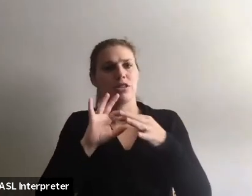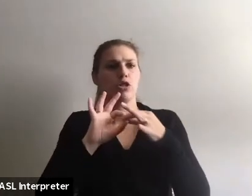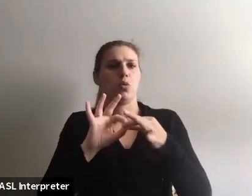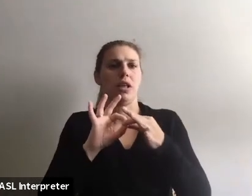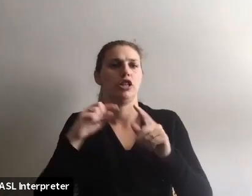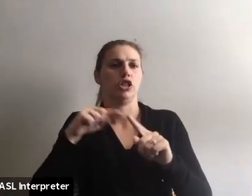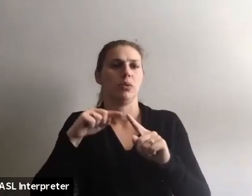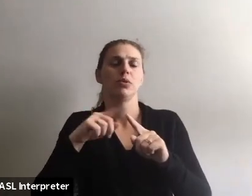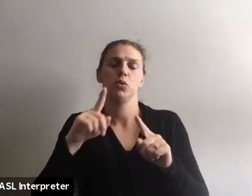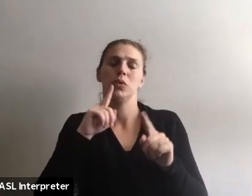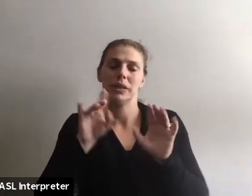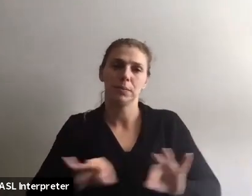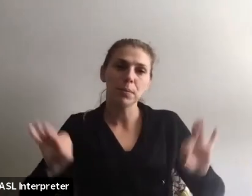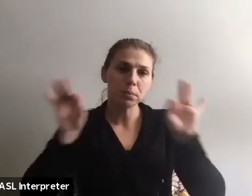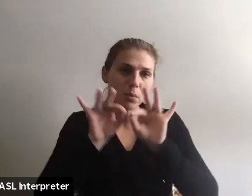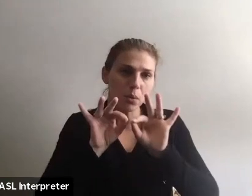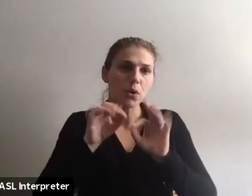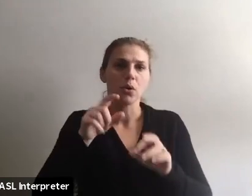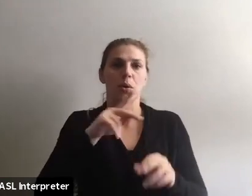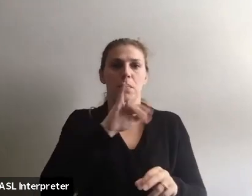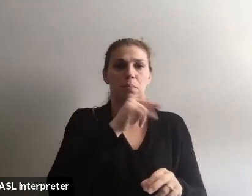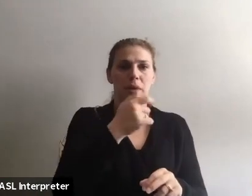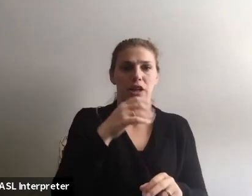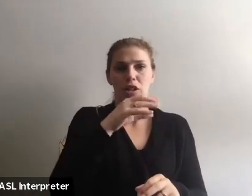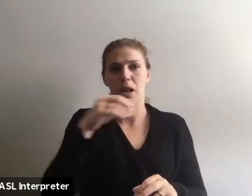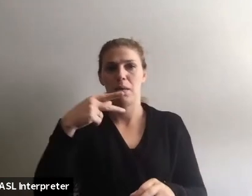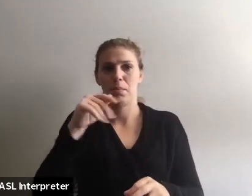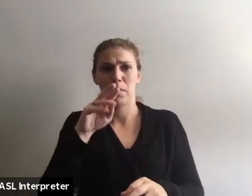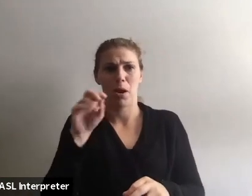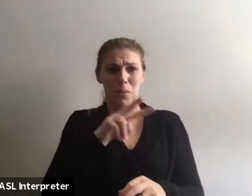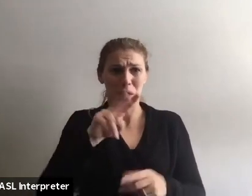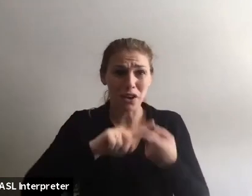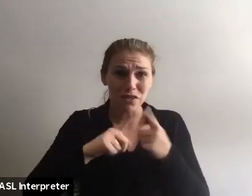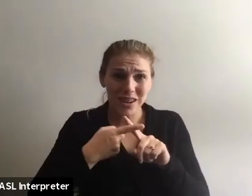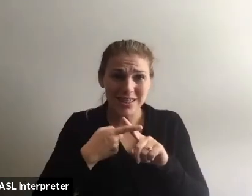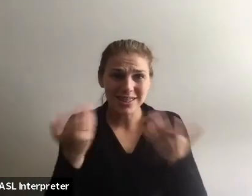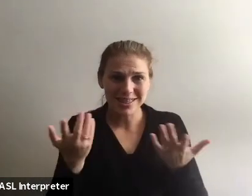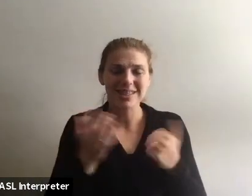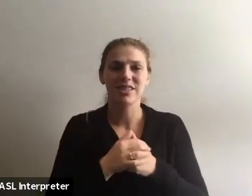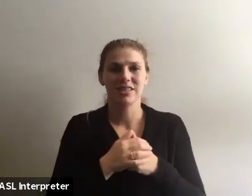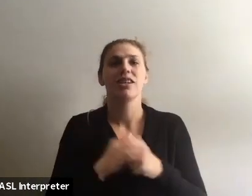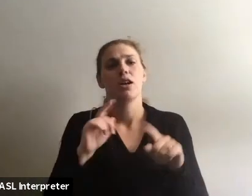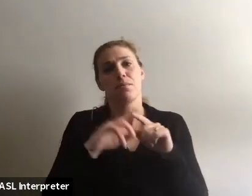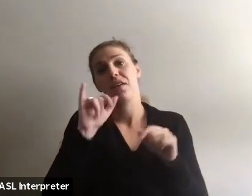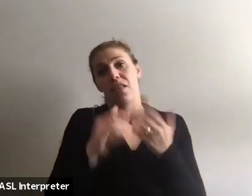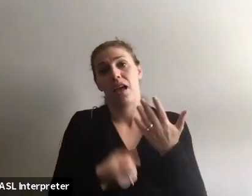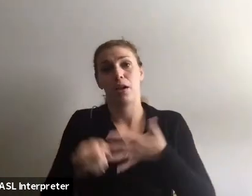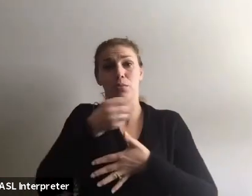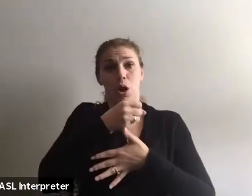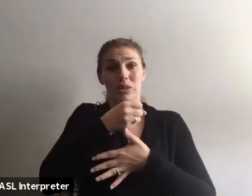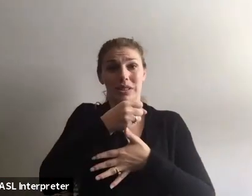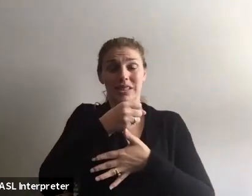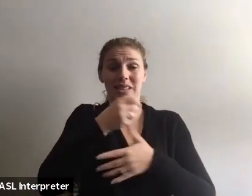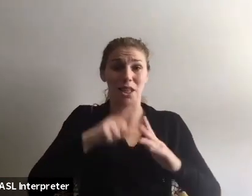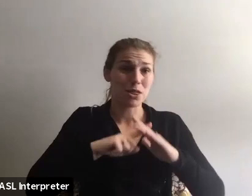has been really critical. Like you heard Paige and Palermo, the friends. Um, but that prioritization, the